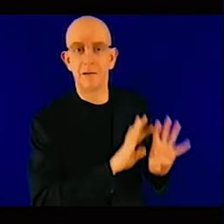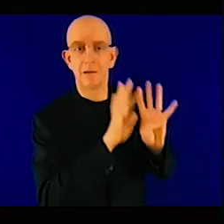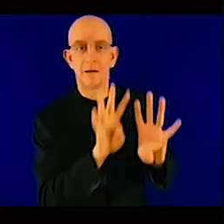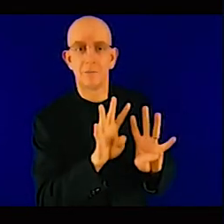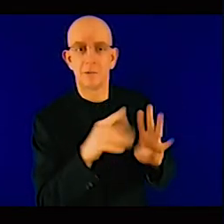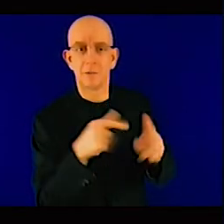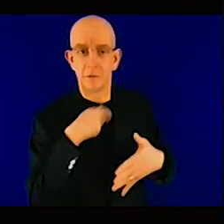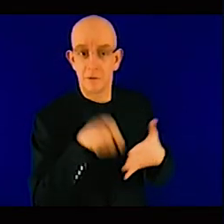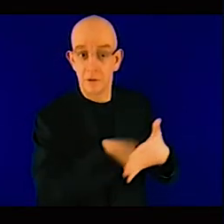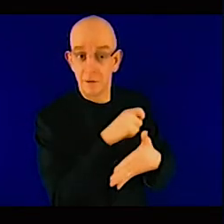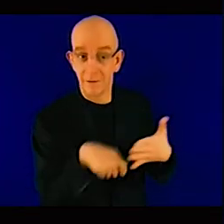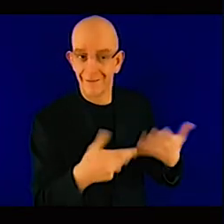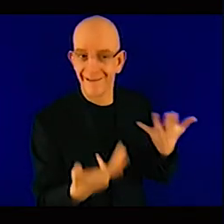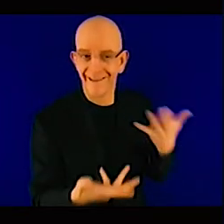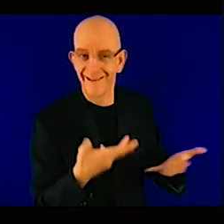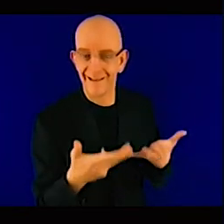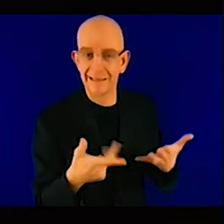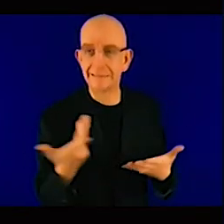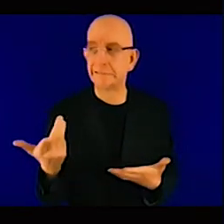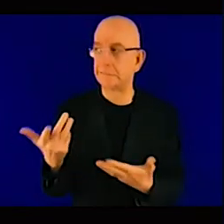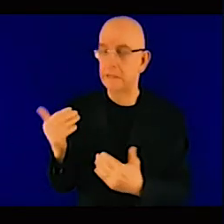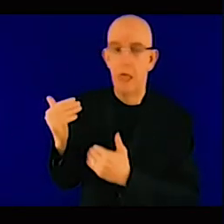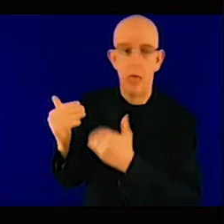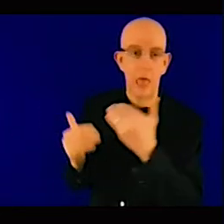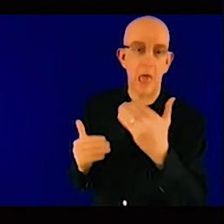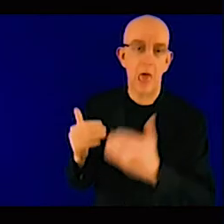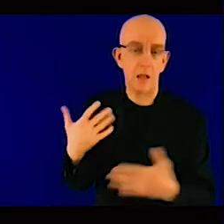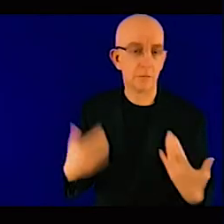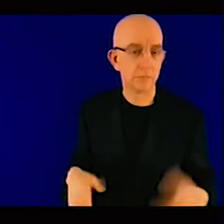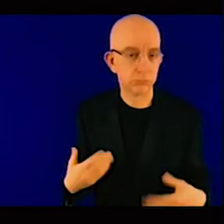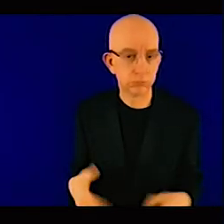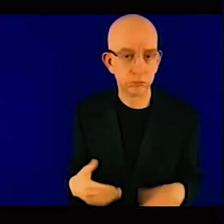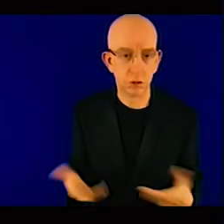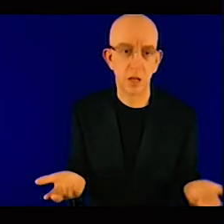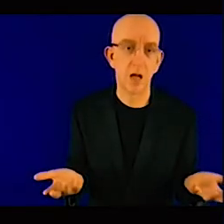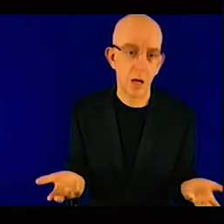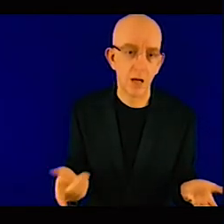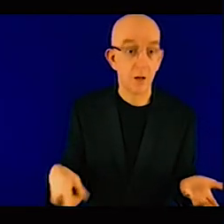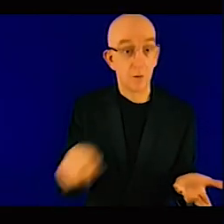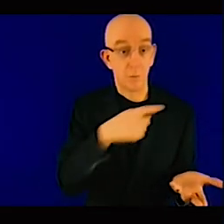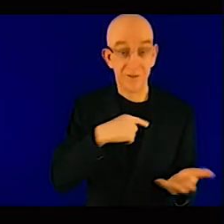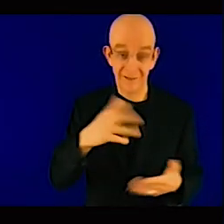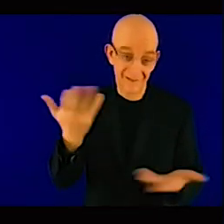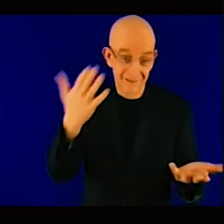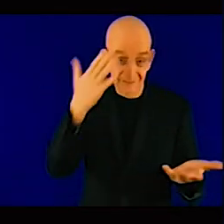not going to bridge the deficit in Nigeria for example right it's not going to bridge deficit